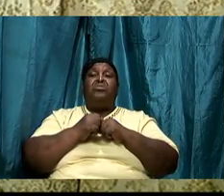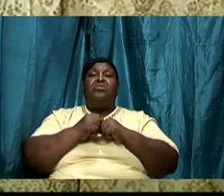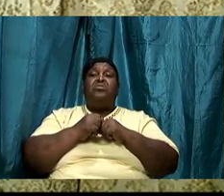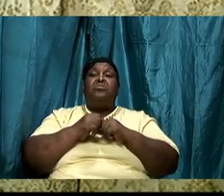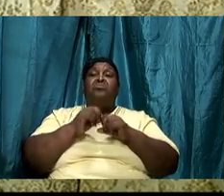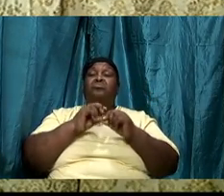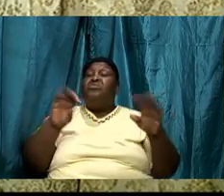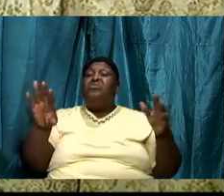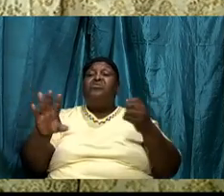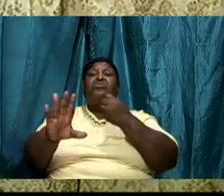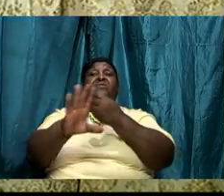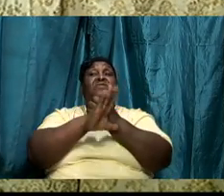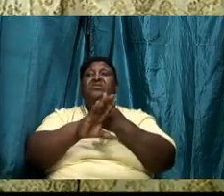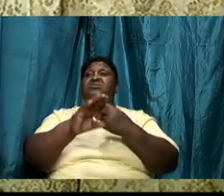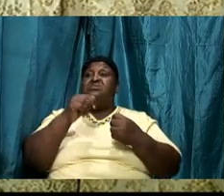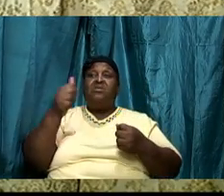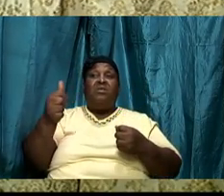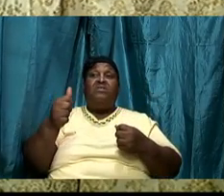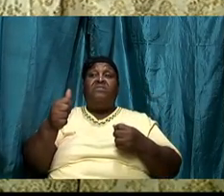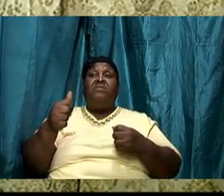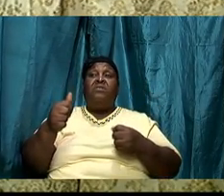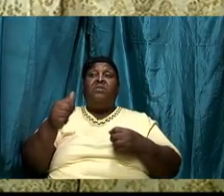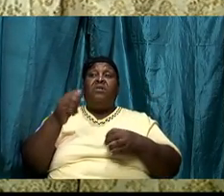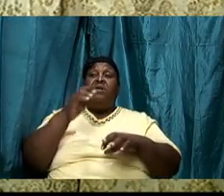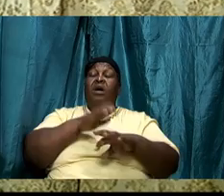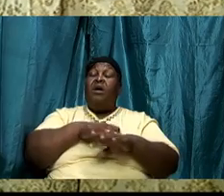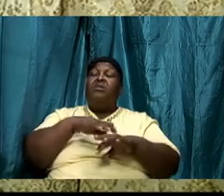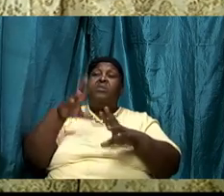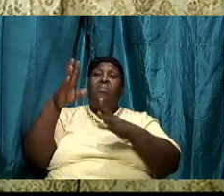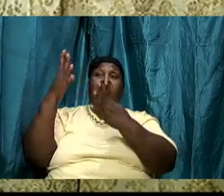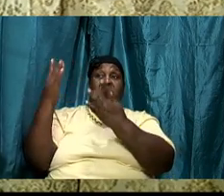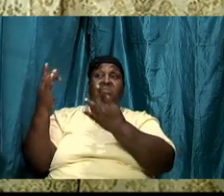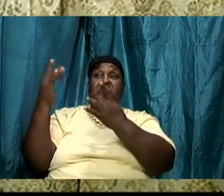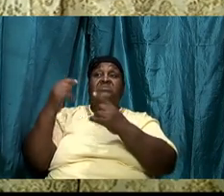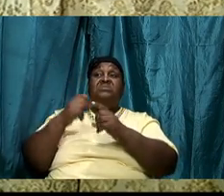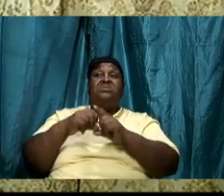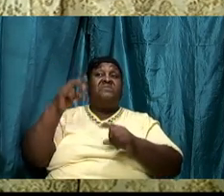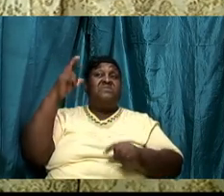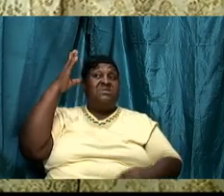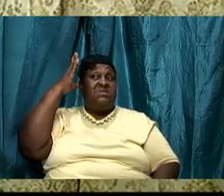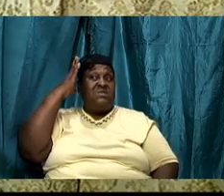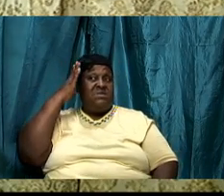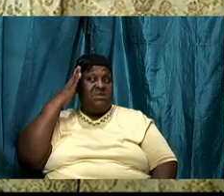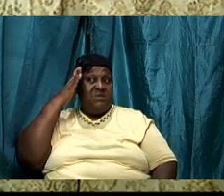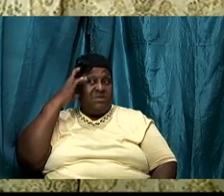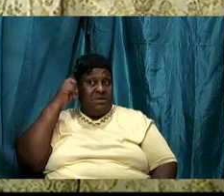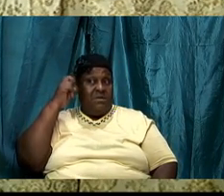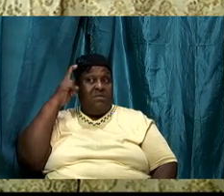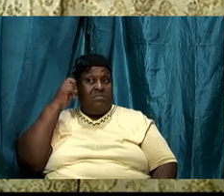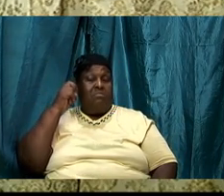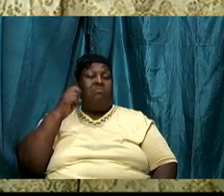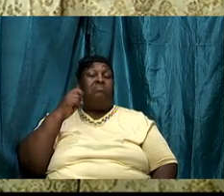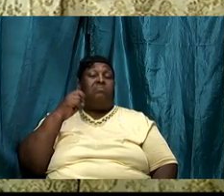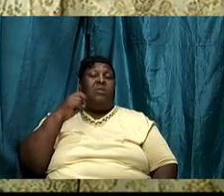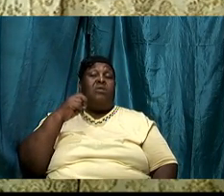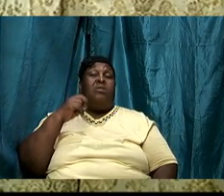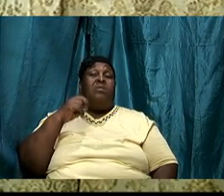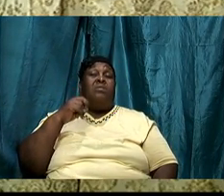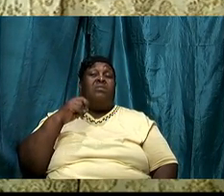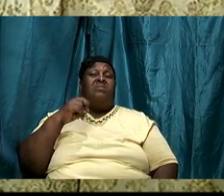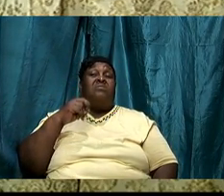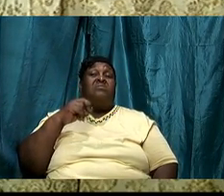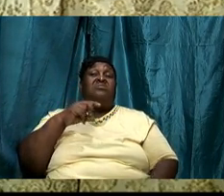i therefore say again get in the word and we have started